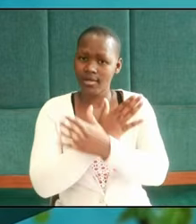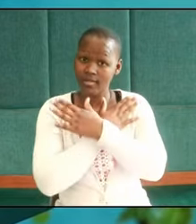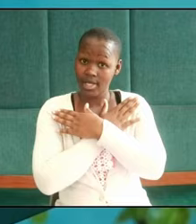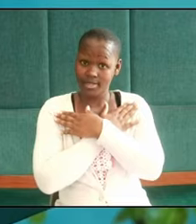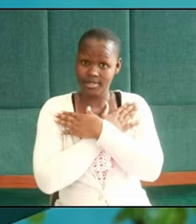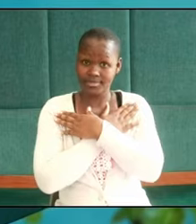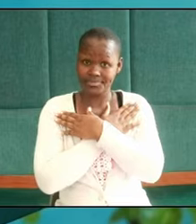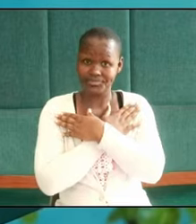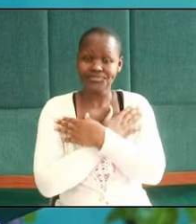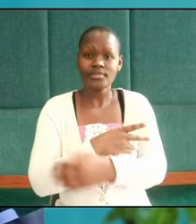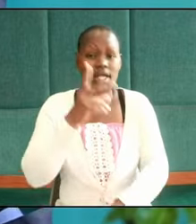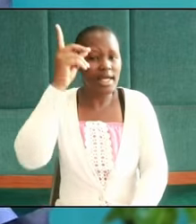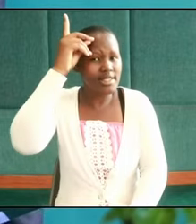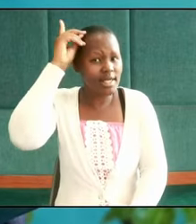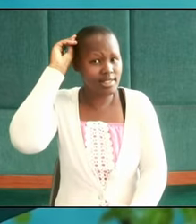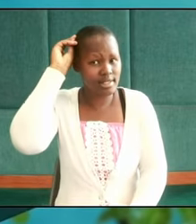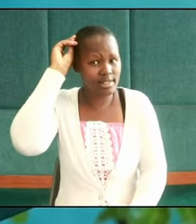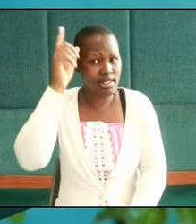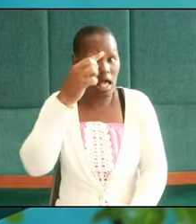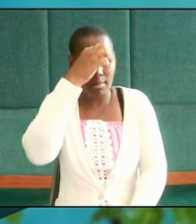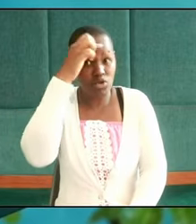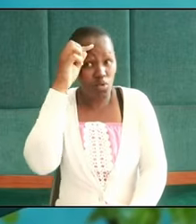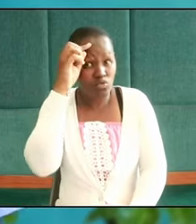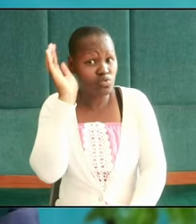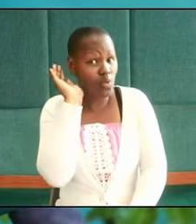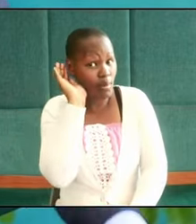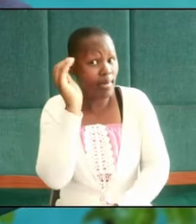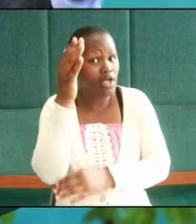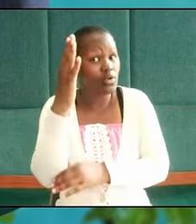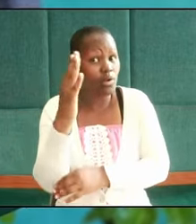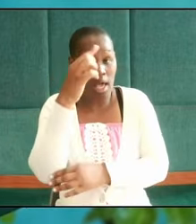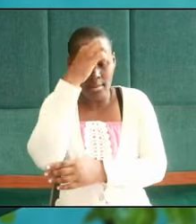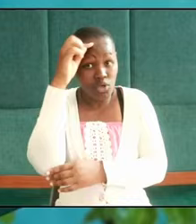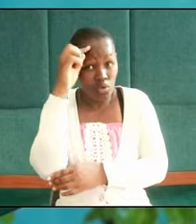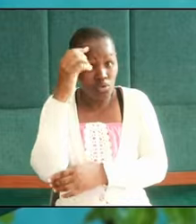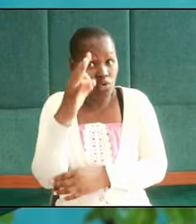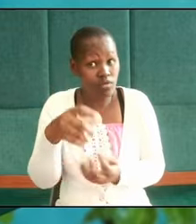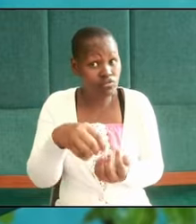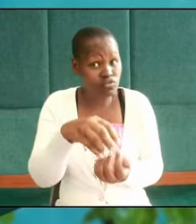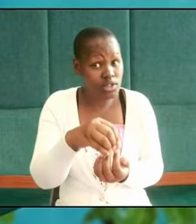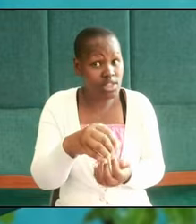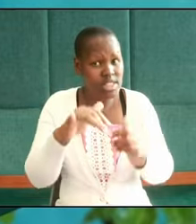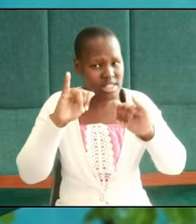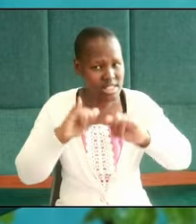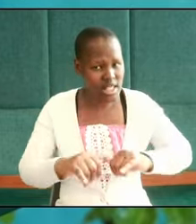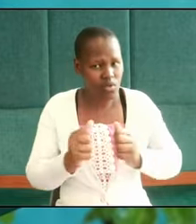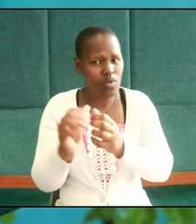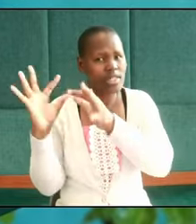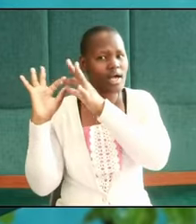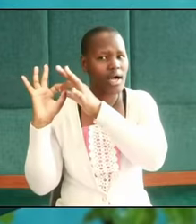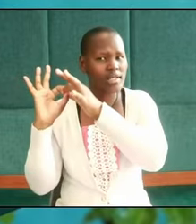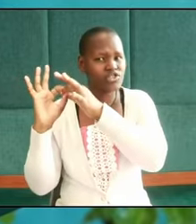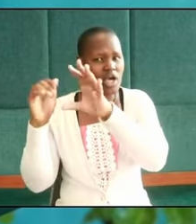in Daniel 1 because of obeying God because of choosing to remain with their culture